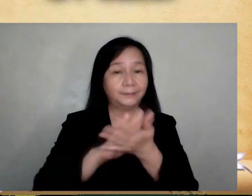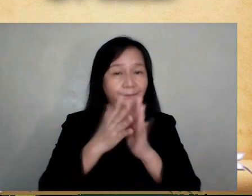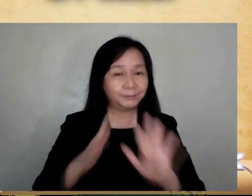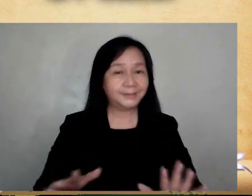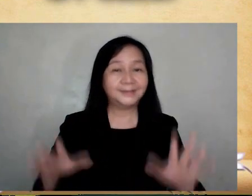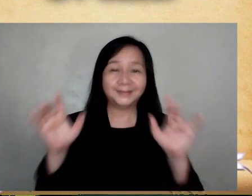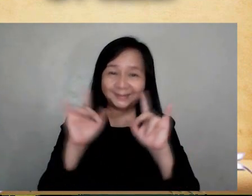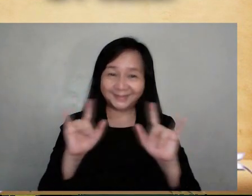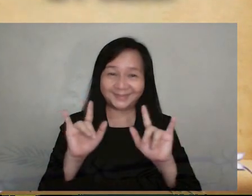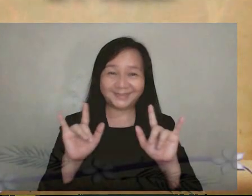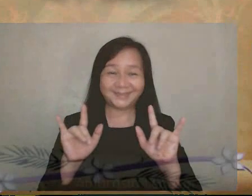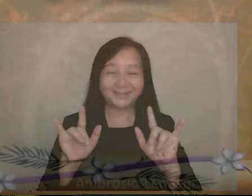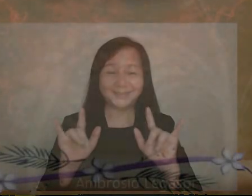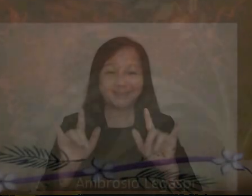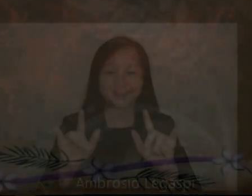Peace be with you all.